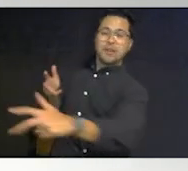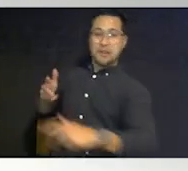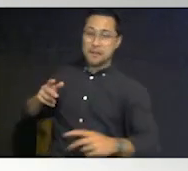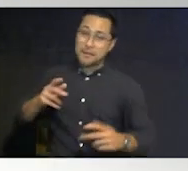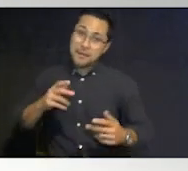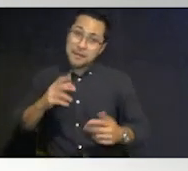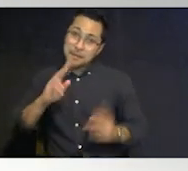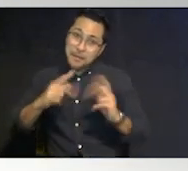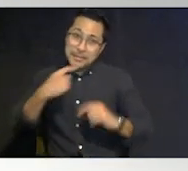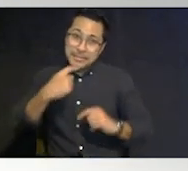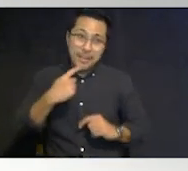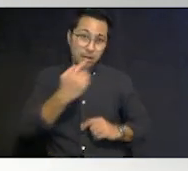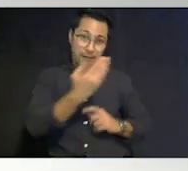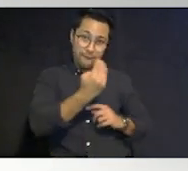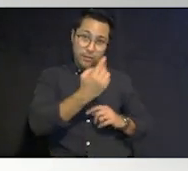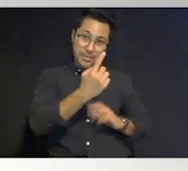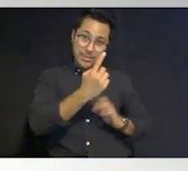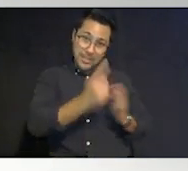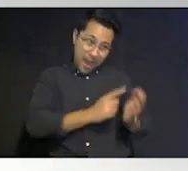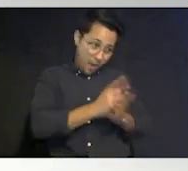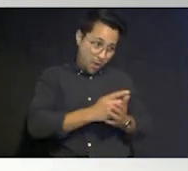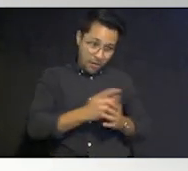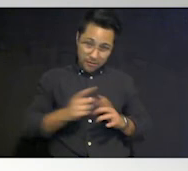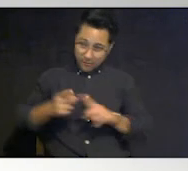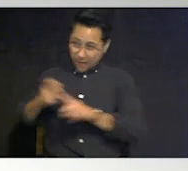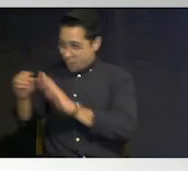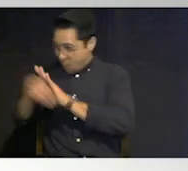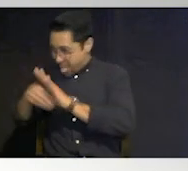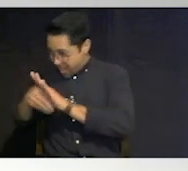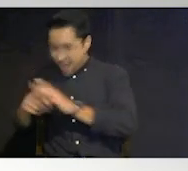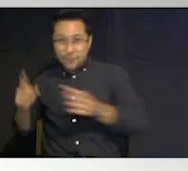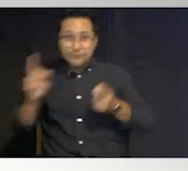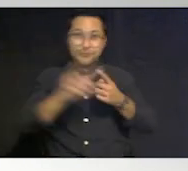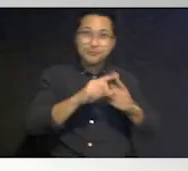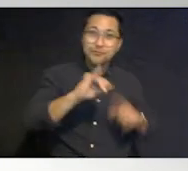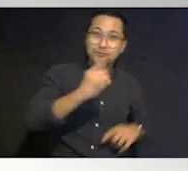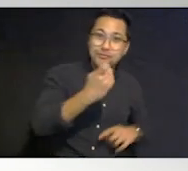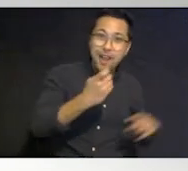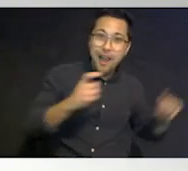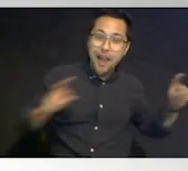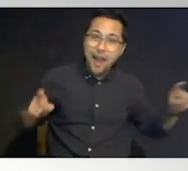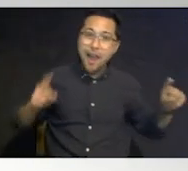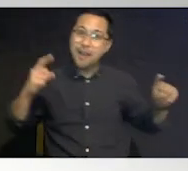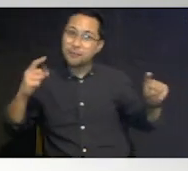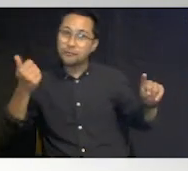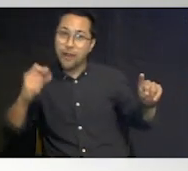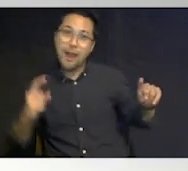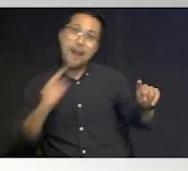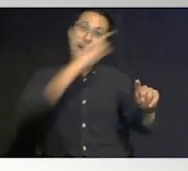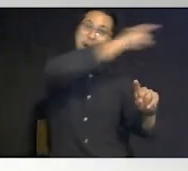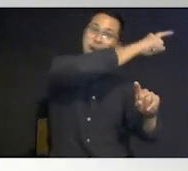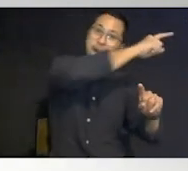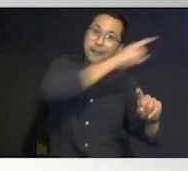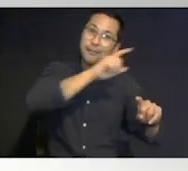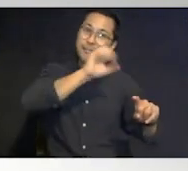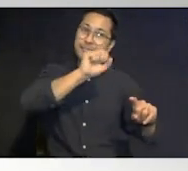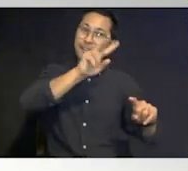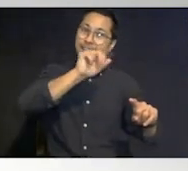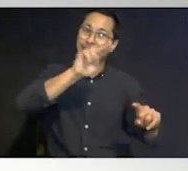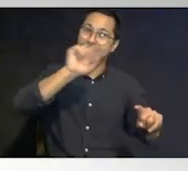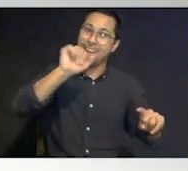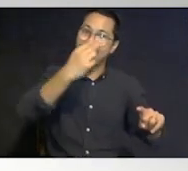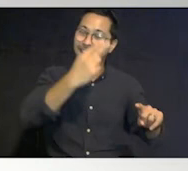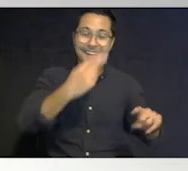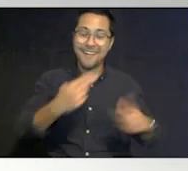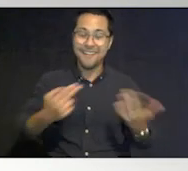took them 14 hours to go from orlando to jacksonville you know on their way to evacuate to savannah and and just on a personal level i would